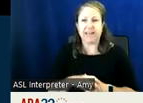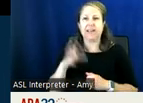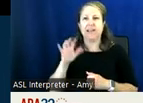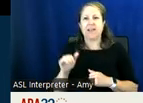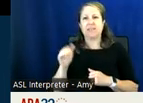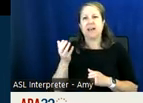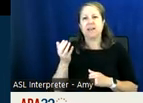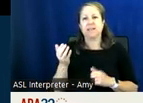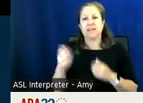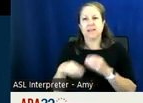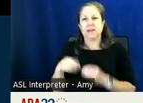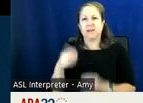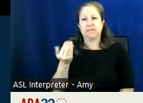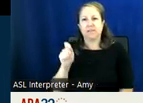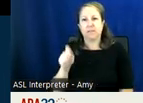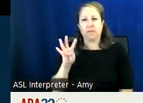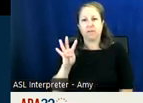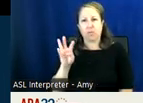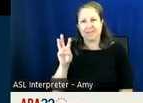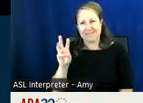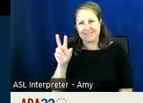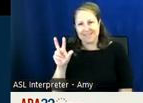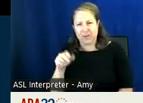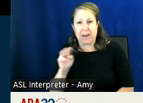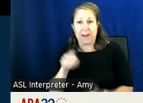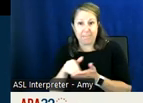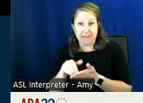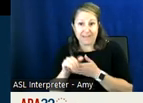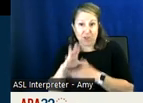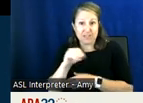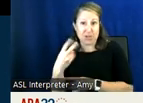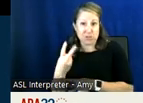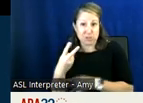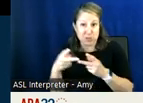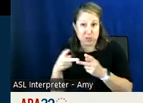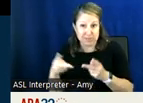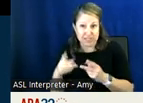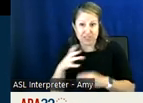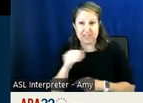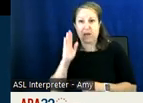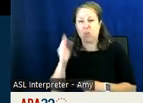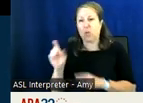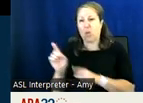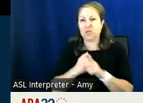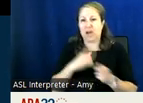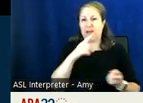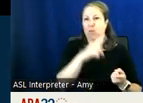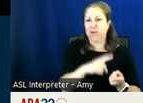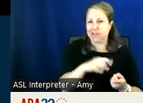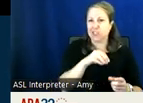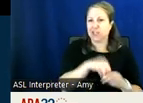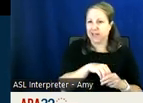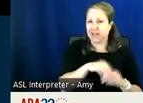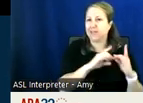four six three million dollars and two positions um and there will be a commensurate reduction to the department of health care